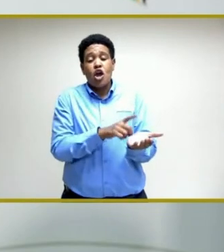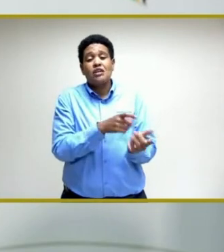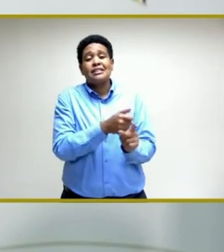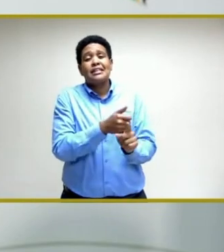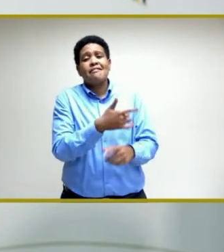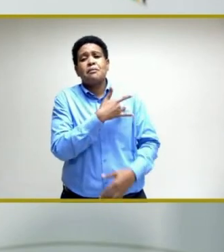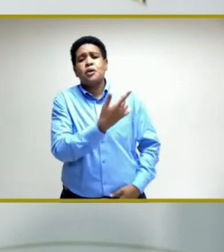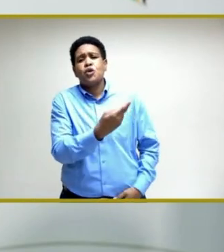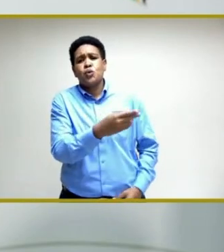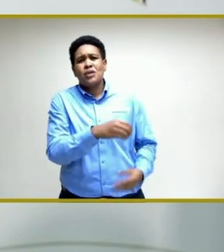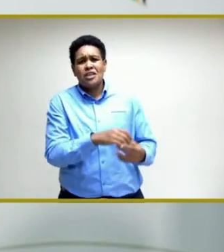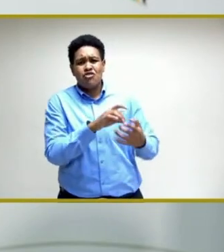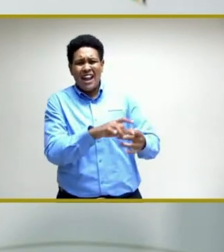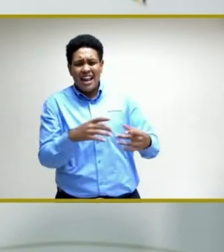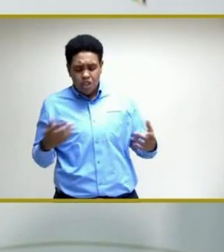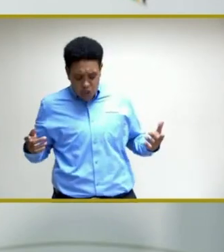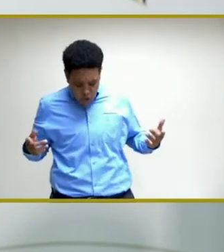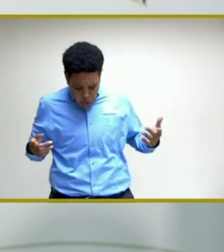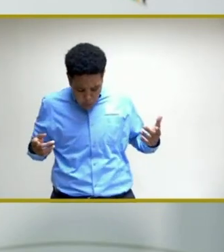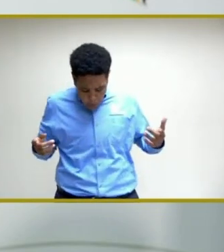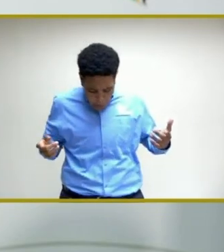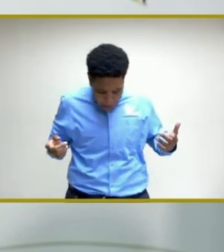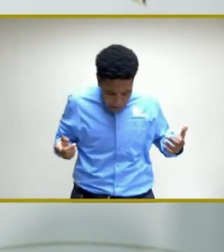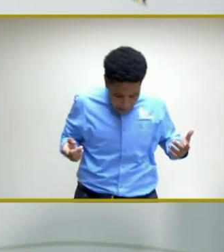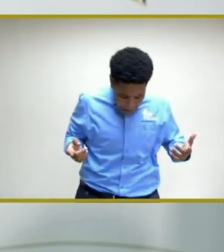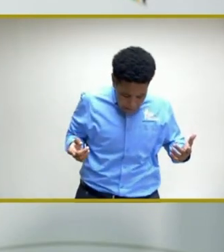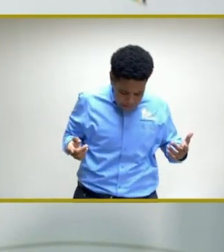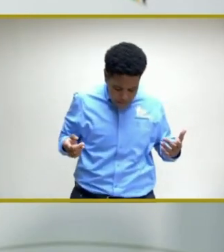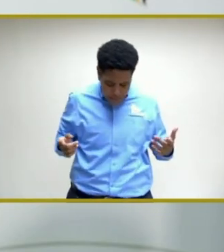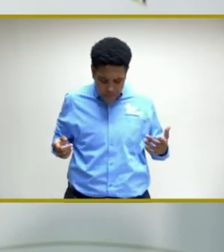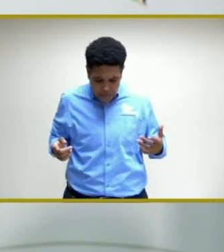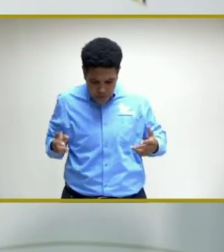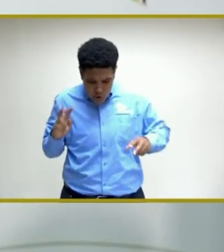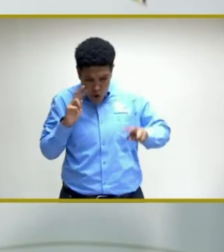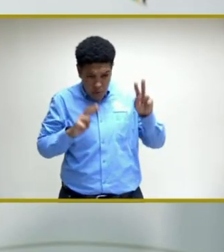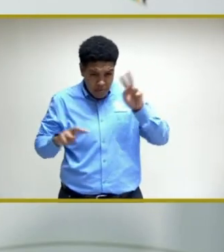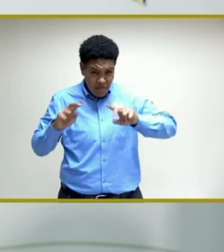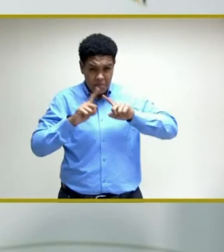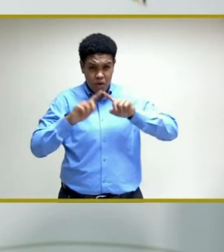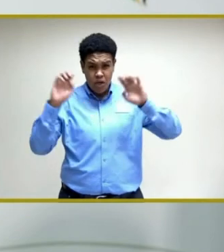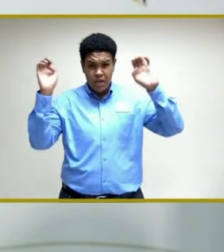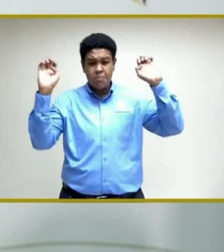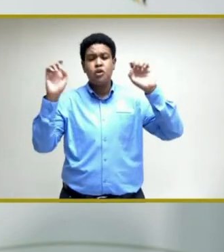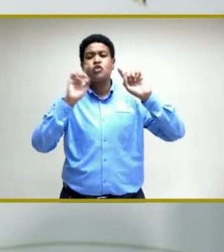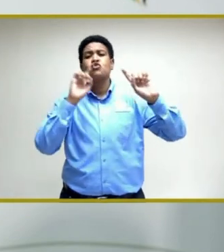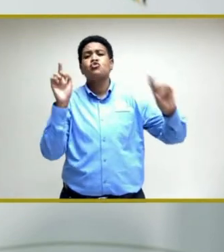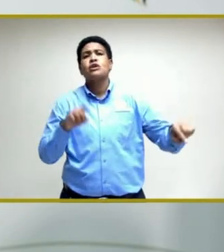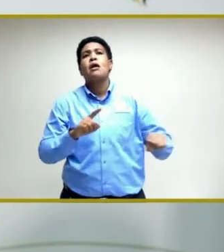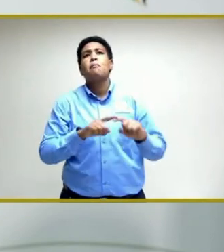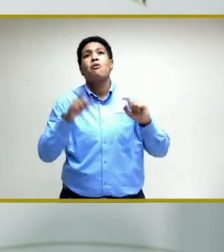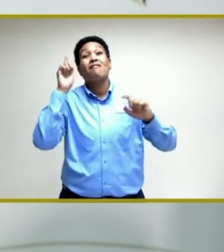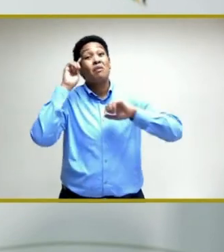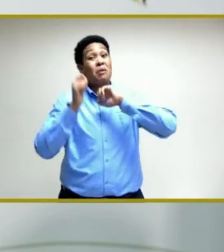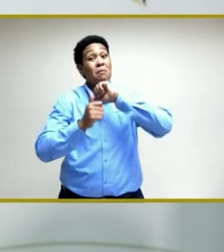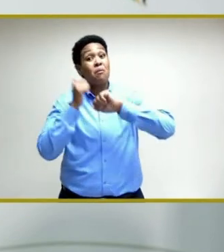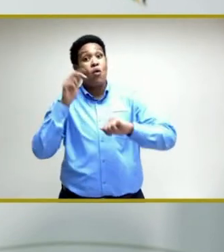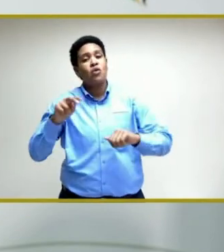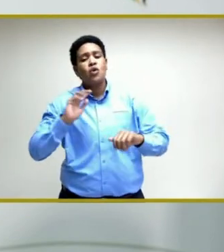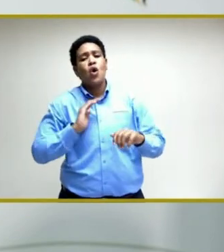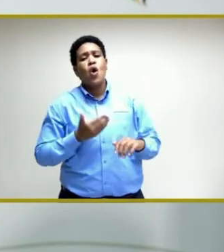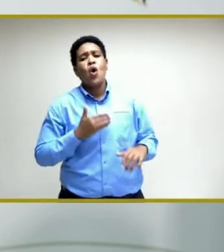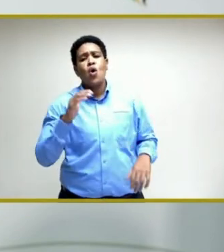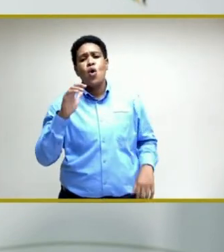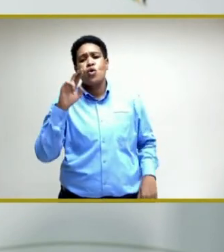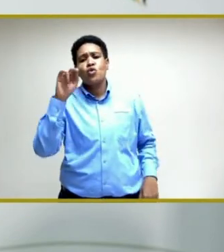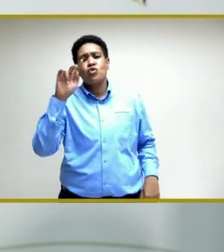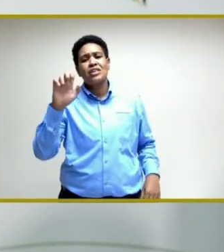utilized in terms of the observation and emergency response. But for the most part, our curative